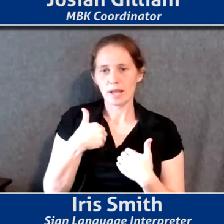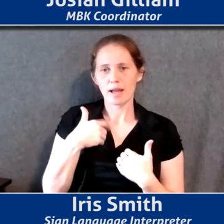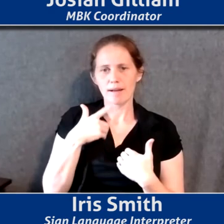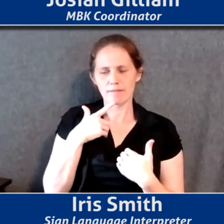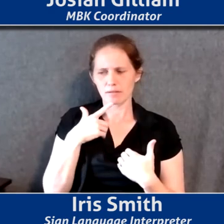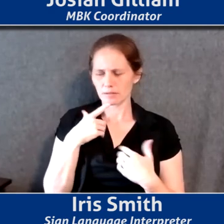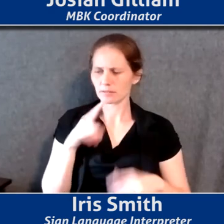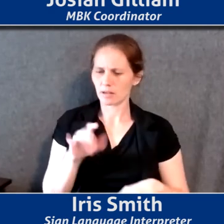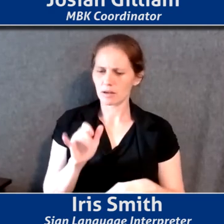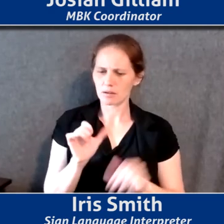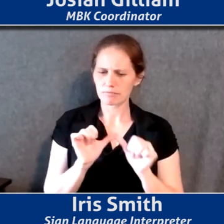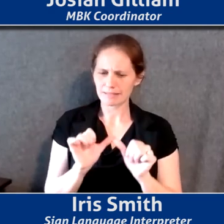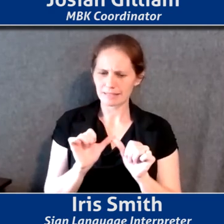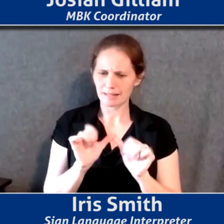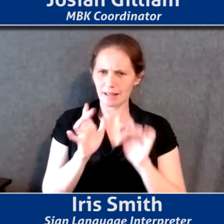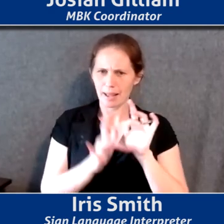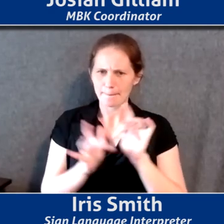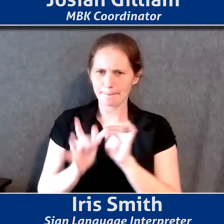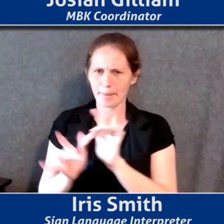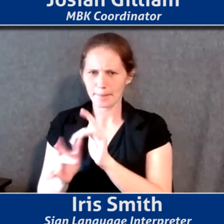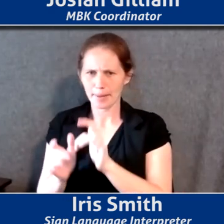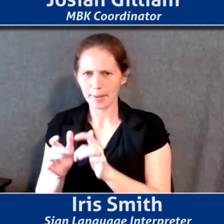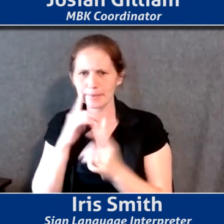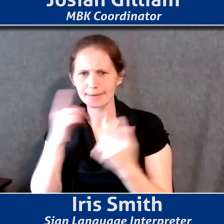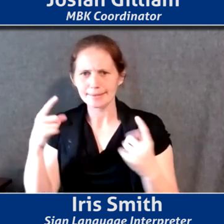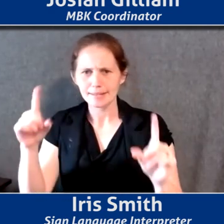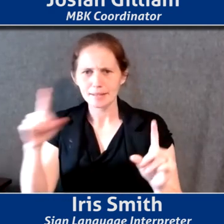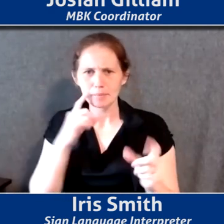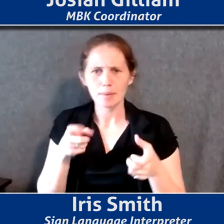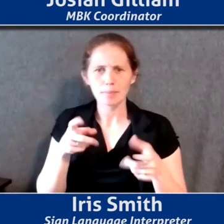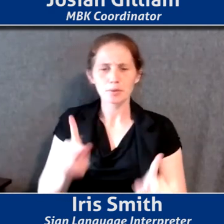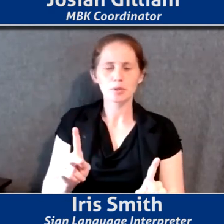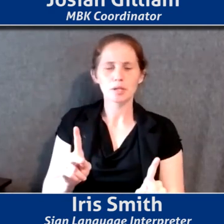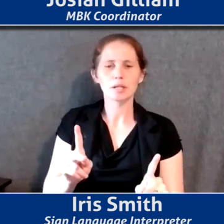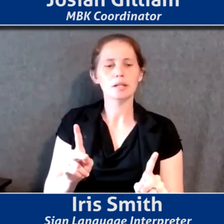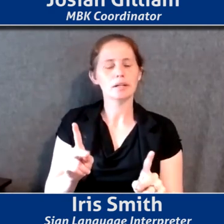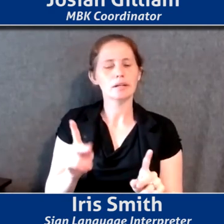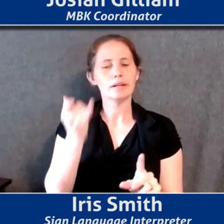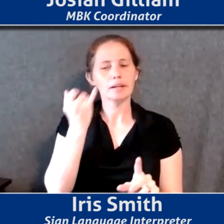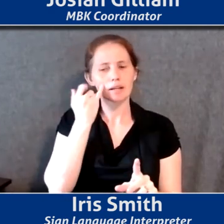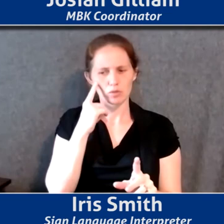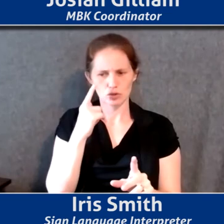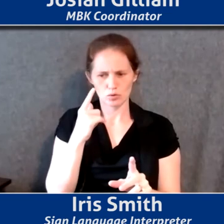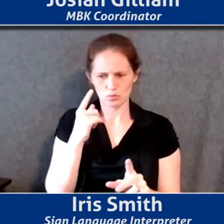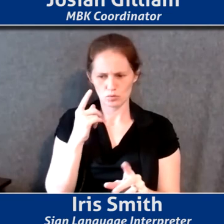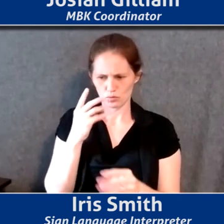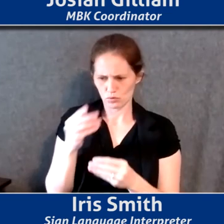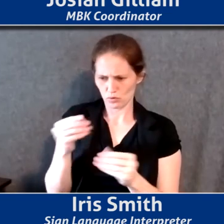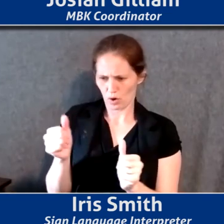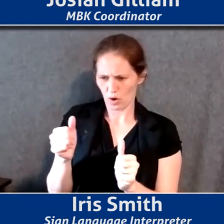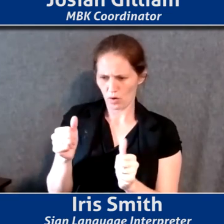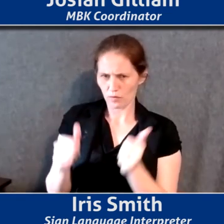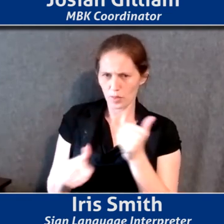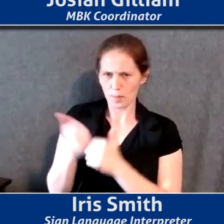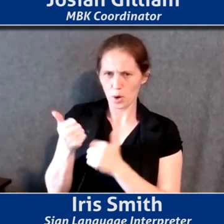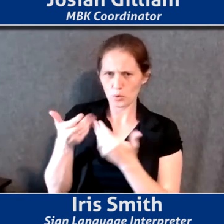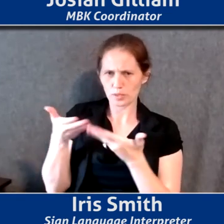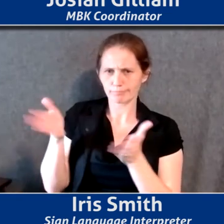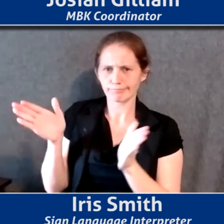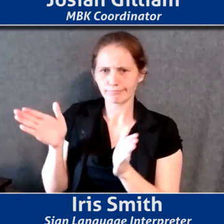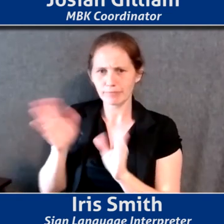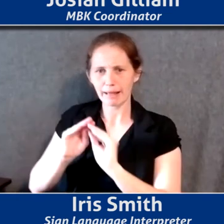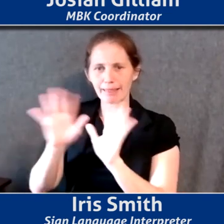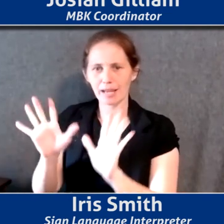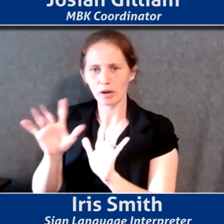have been persistent gaps in achievement and opportunity. Um, and if, if you solve for where it's the most blatant, then you kind of solve for